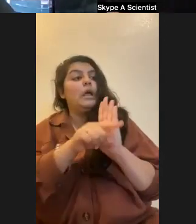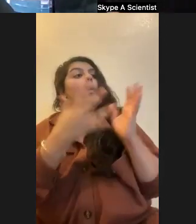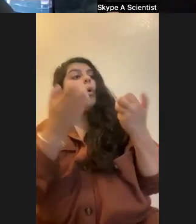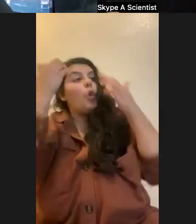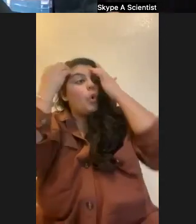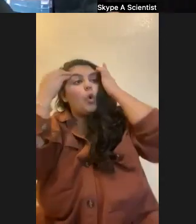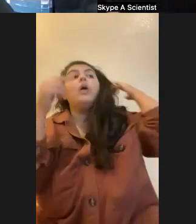Um,